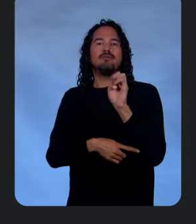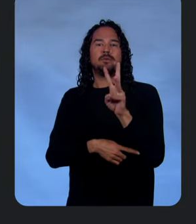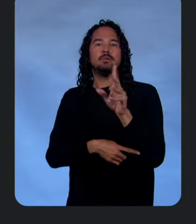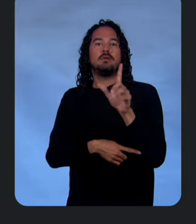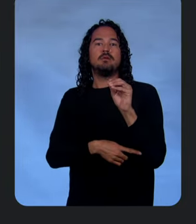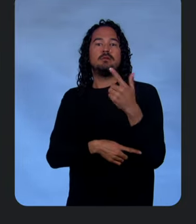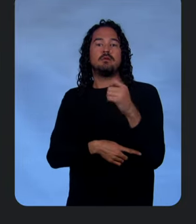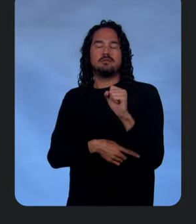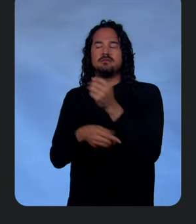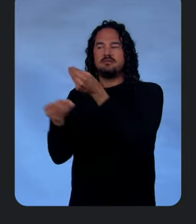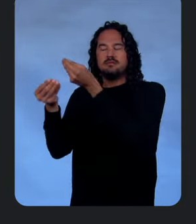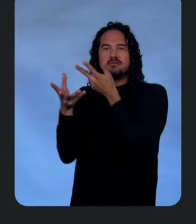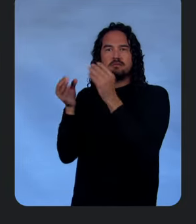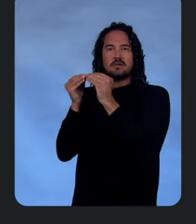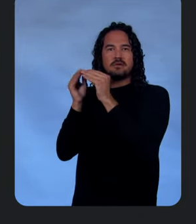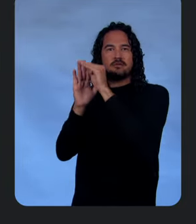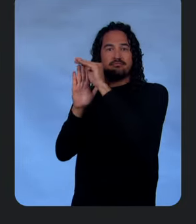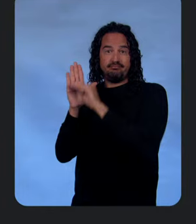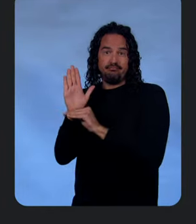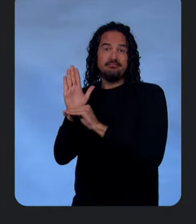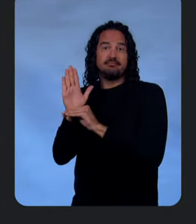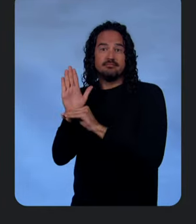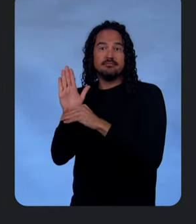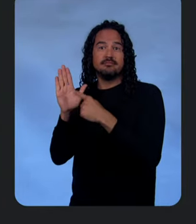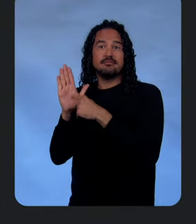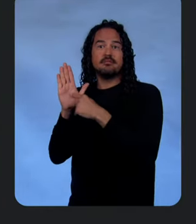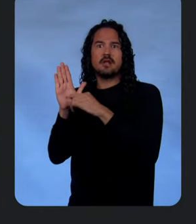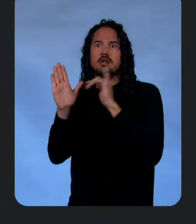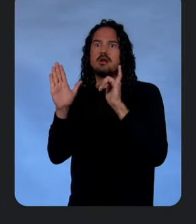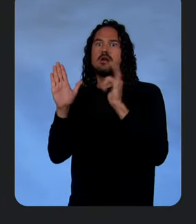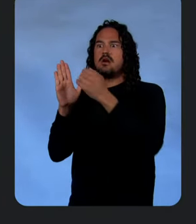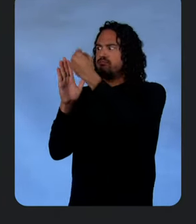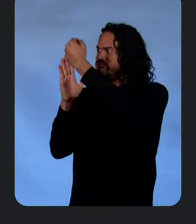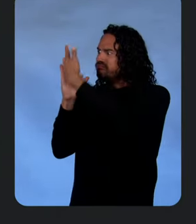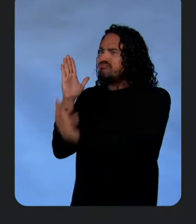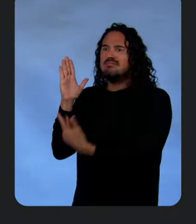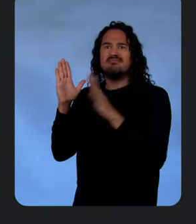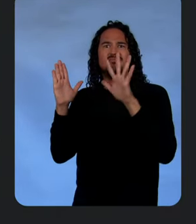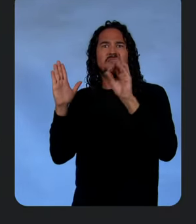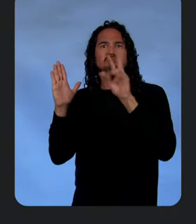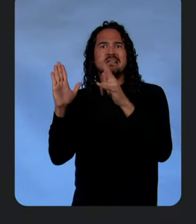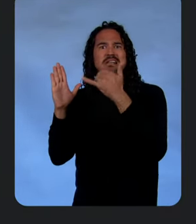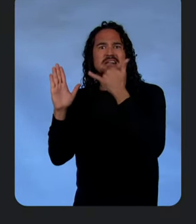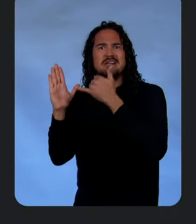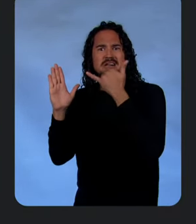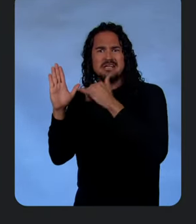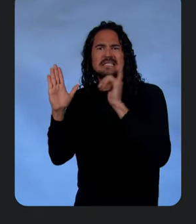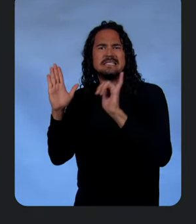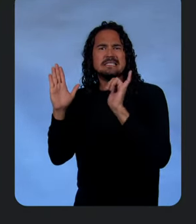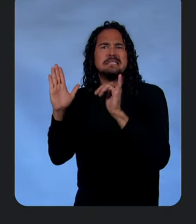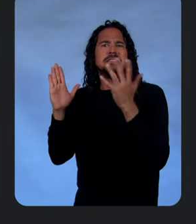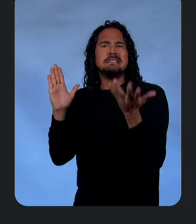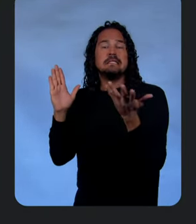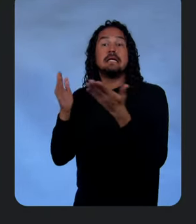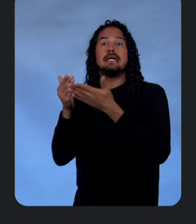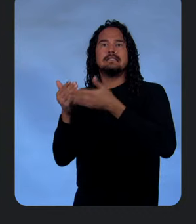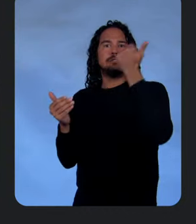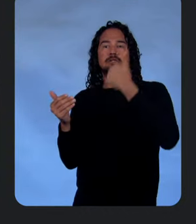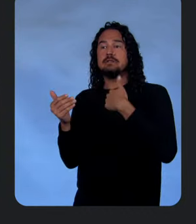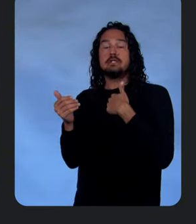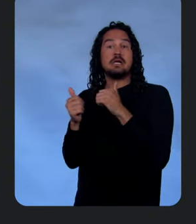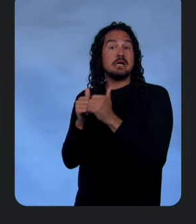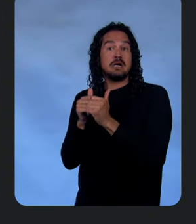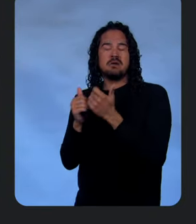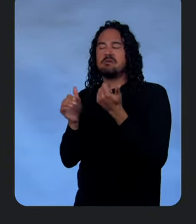And sure enough, that's a lot of 503s. So, to make this a little bit easier, what I'm going to do is just open one of these.